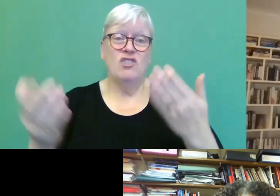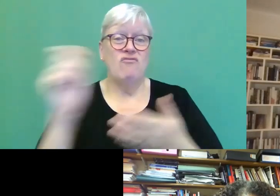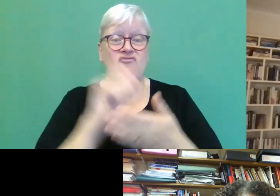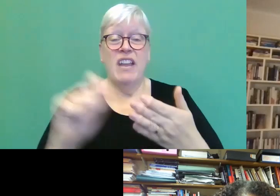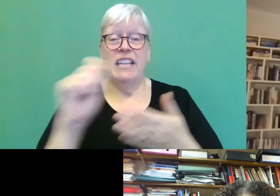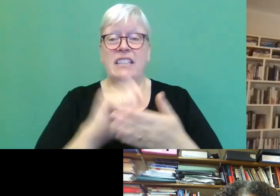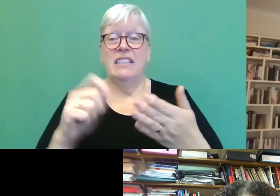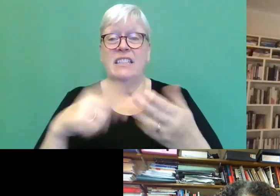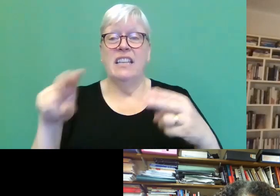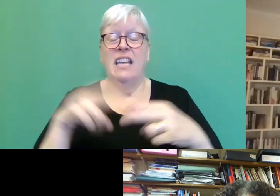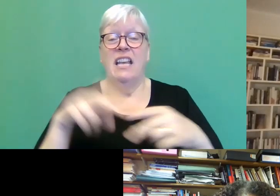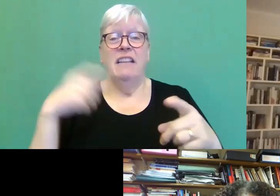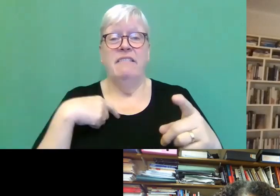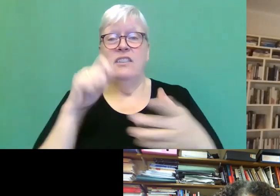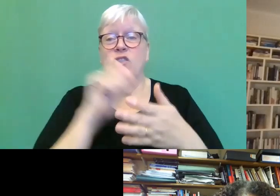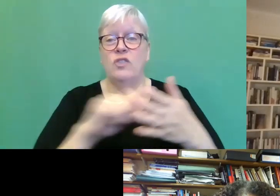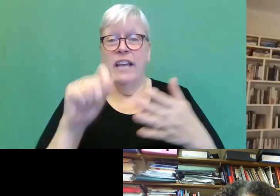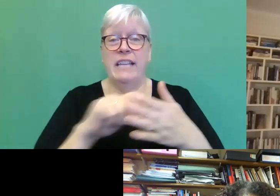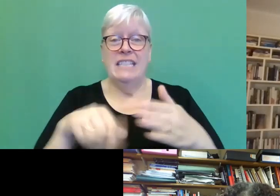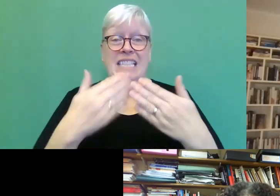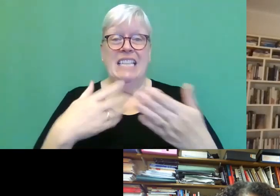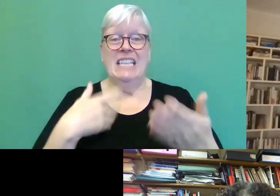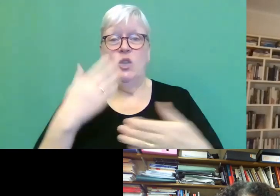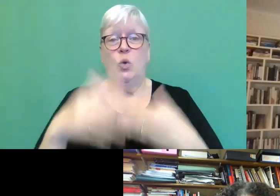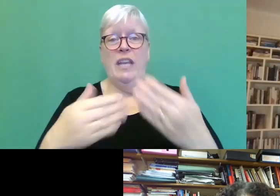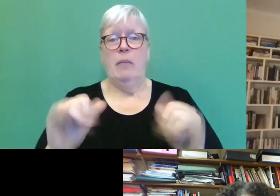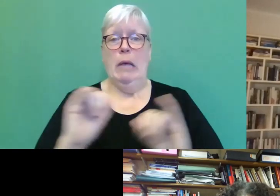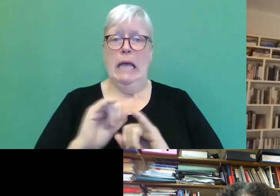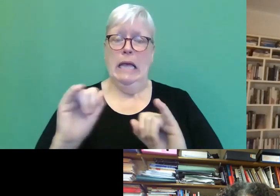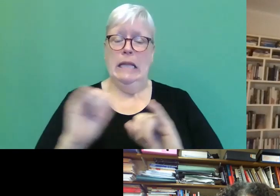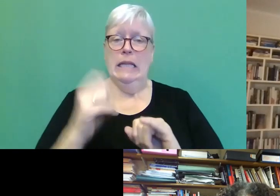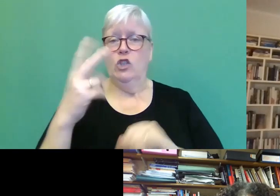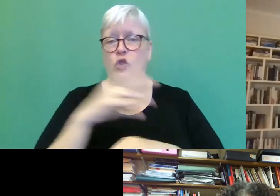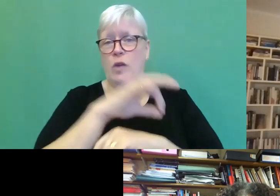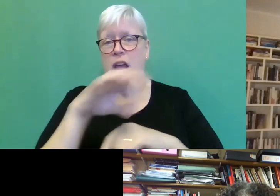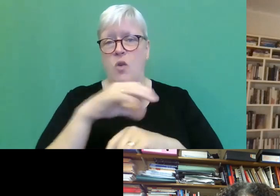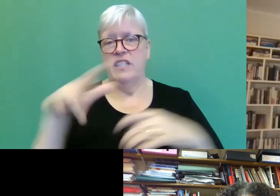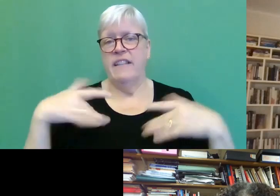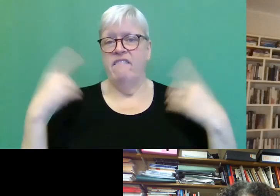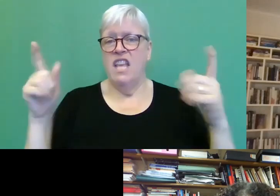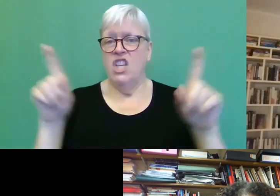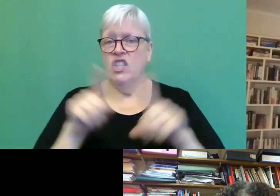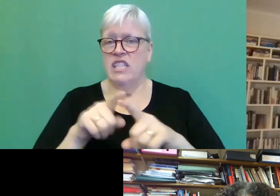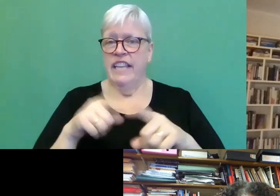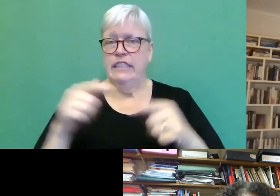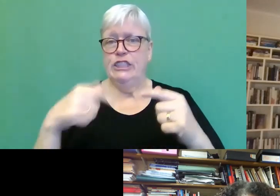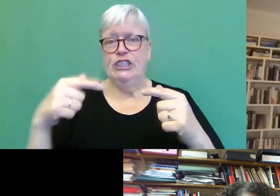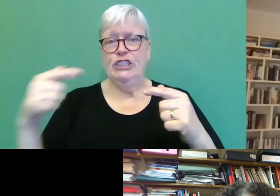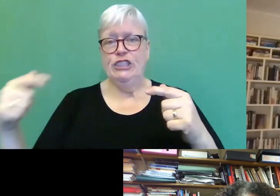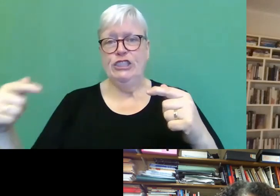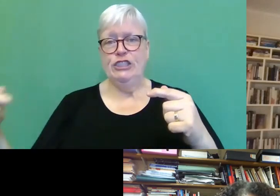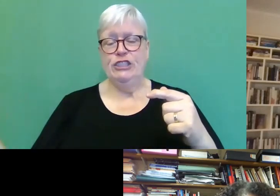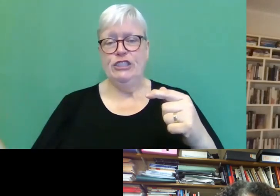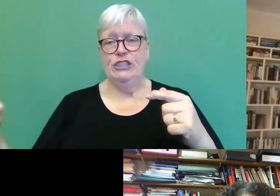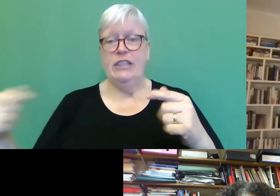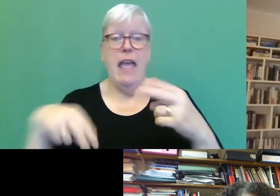it's a writing day, that's going badly, two hours can feel like an eternity, but if